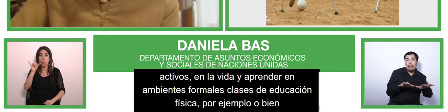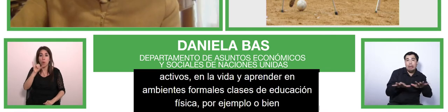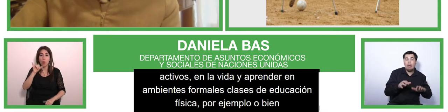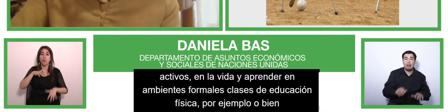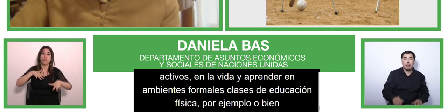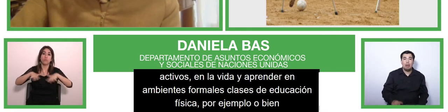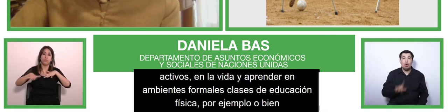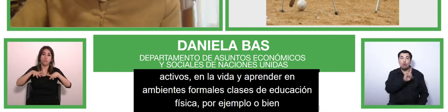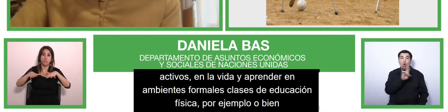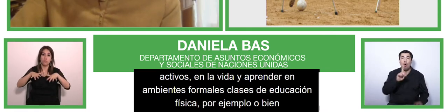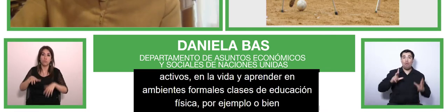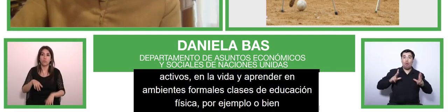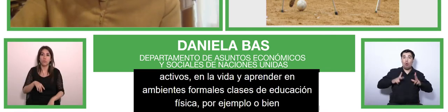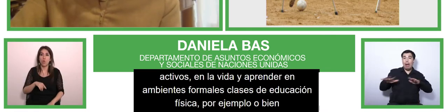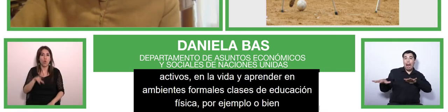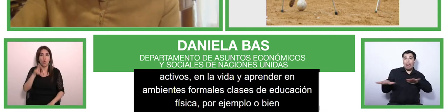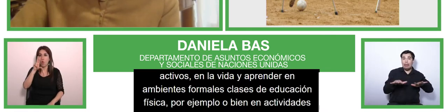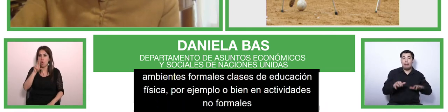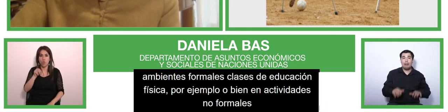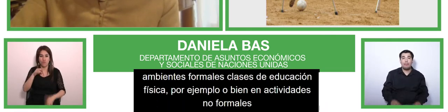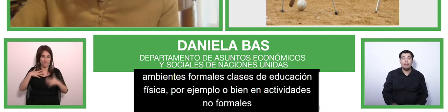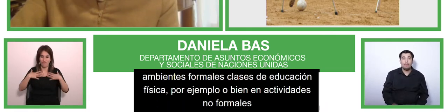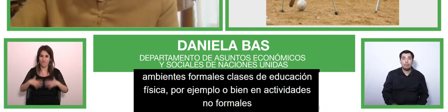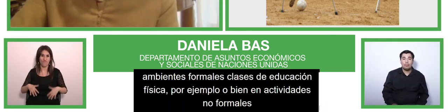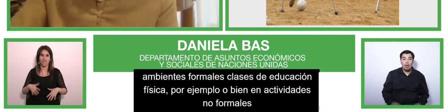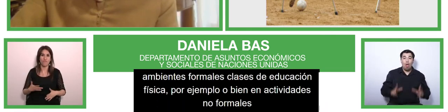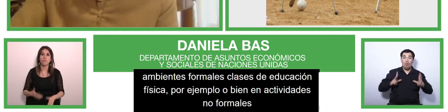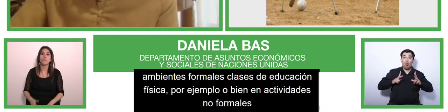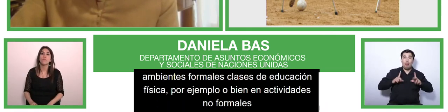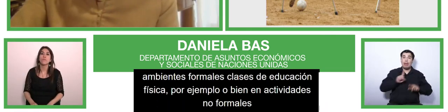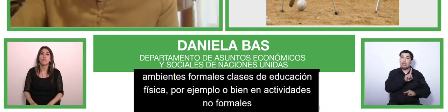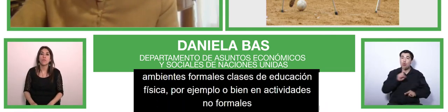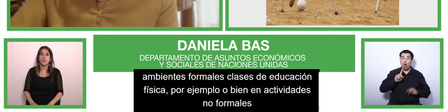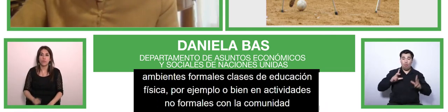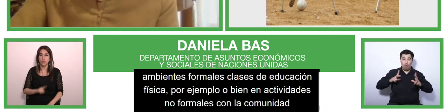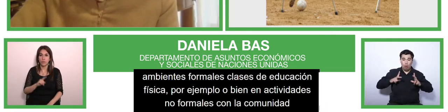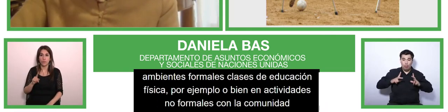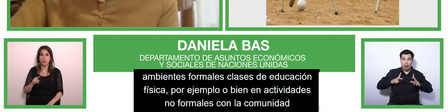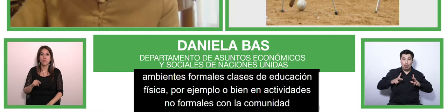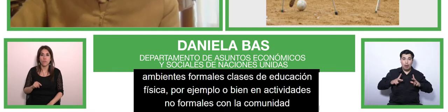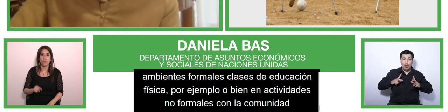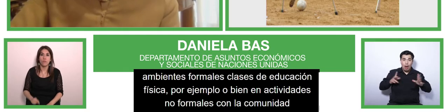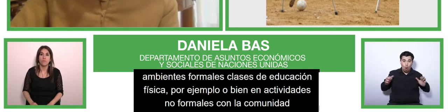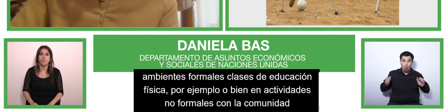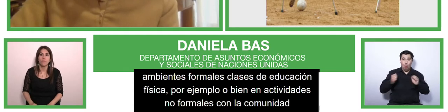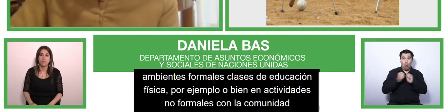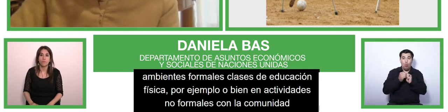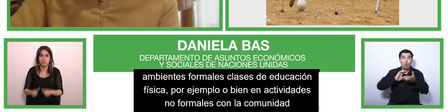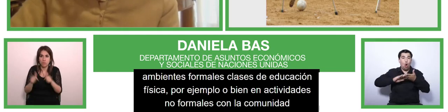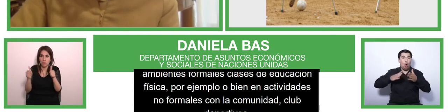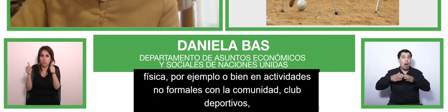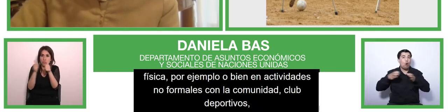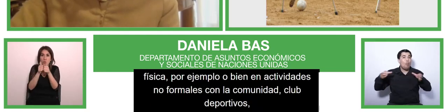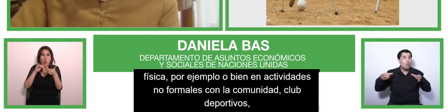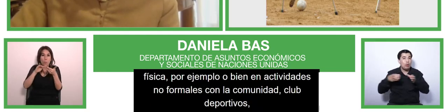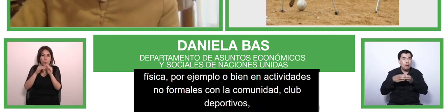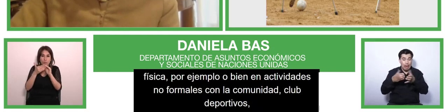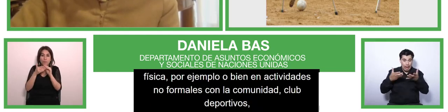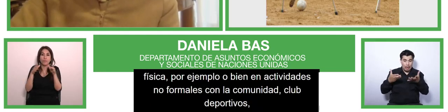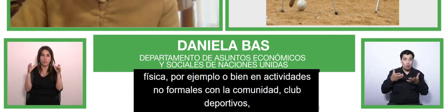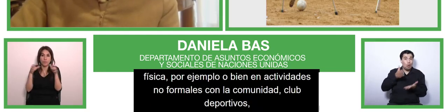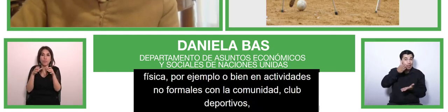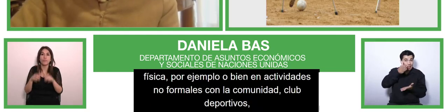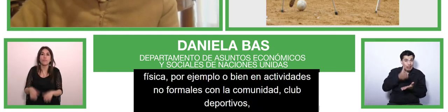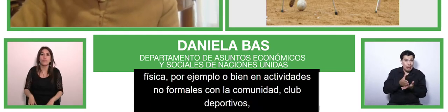sport clubs and it should also form part of the approach in mainstreaming inclusive education